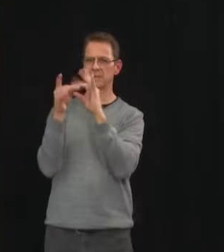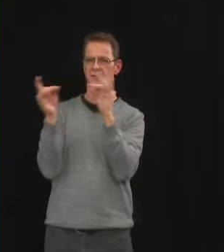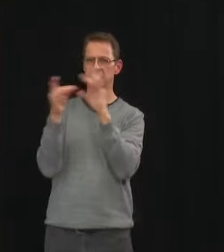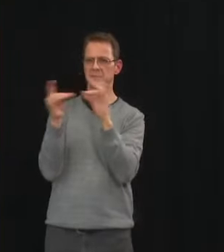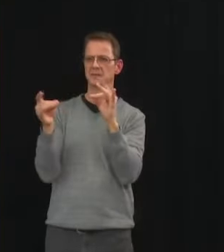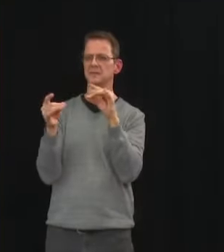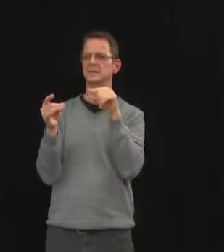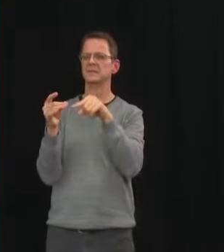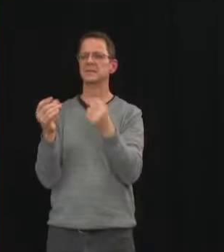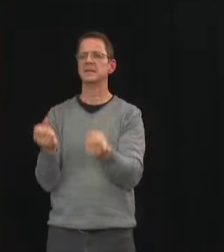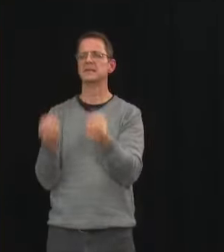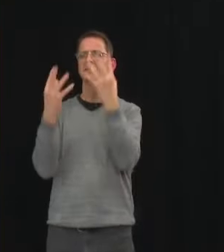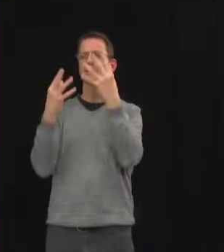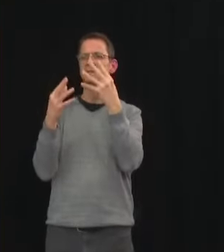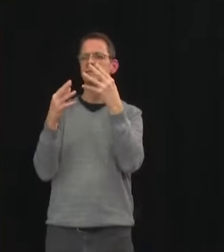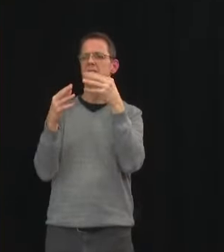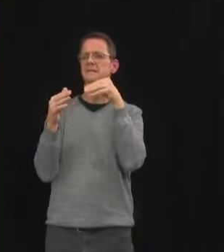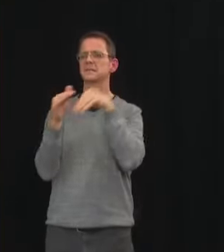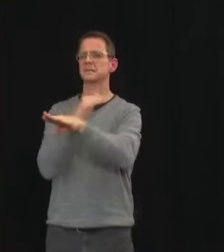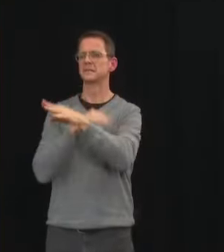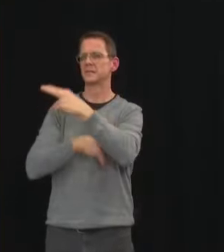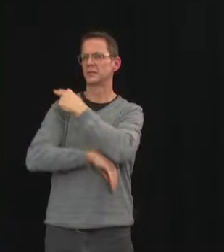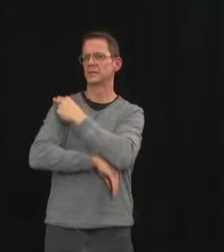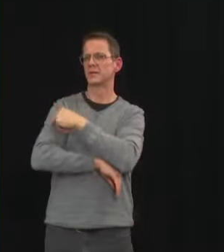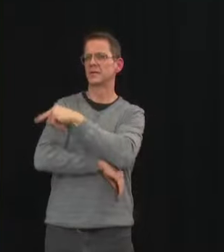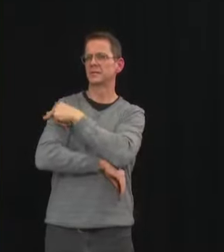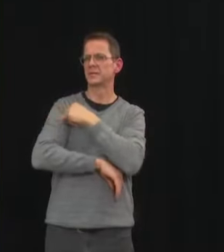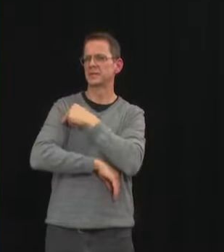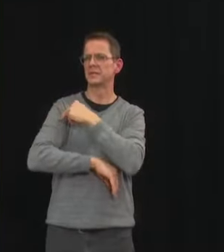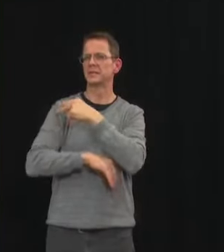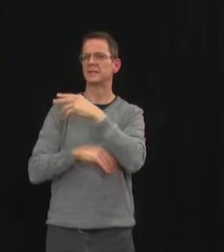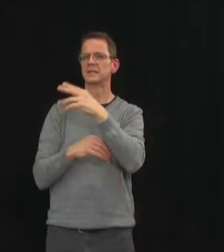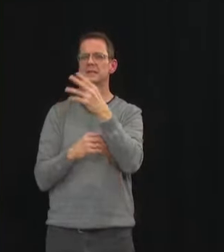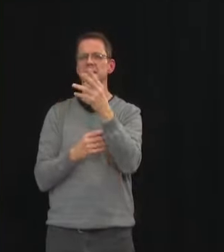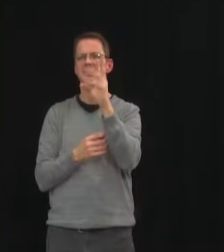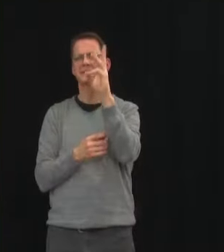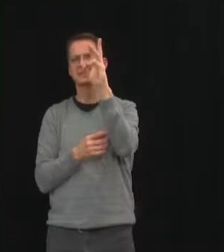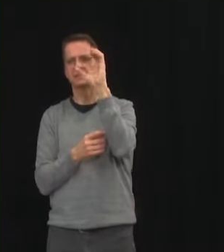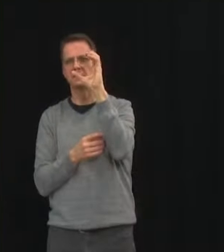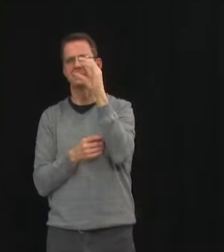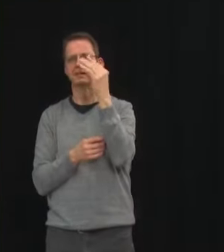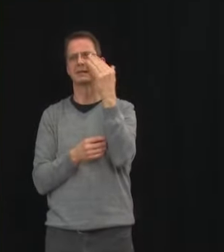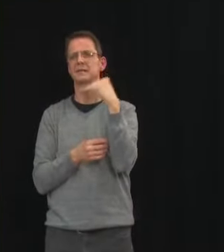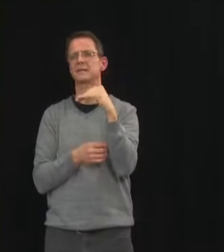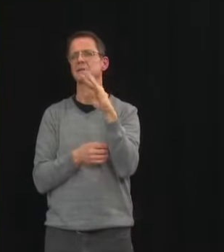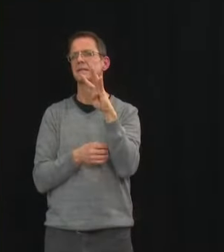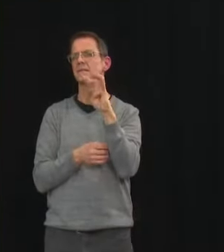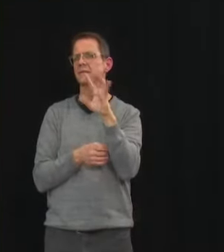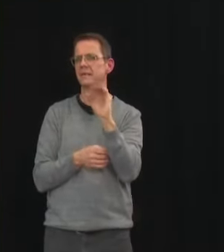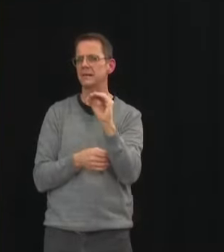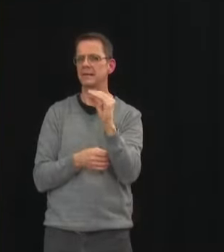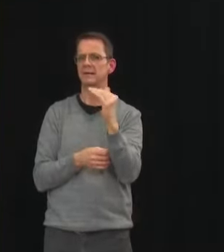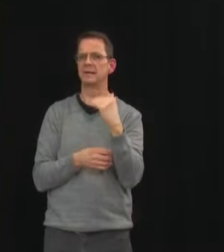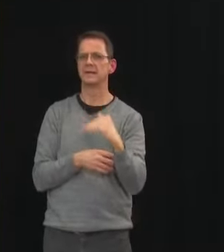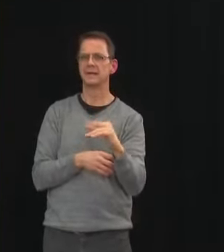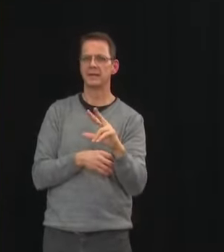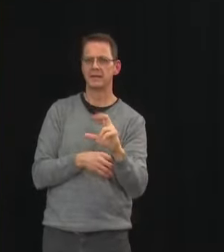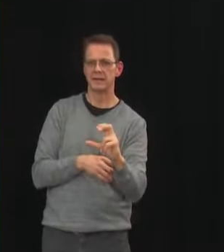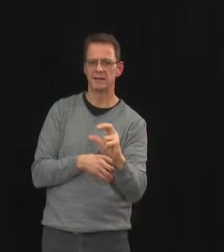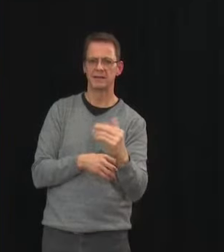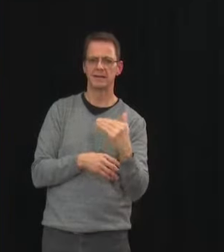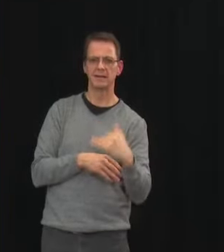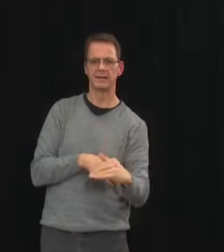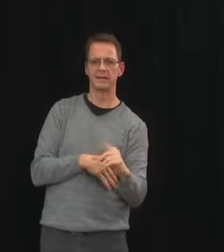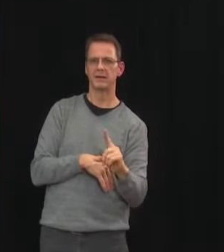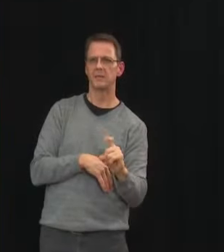300 and then 150. so how do you explain to people who will no doubt ask after reading the stories